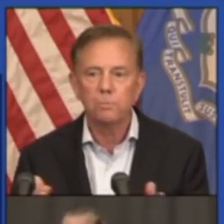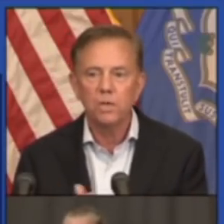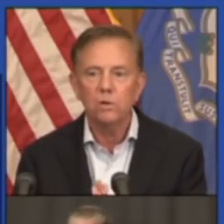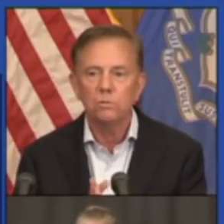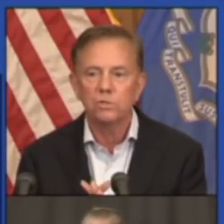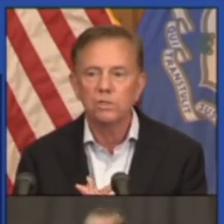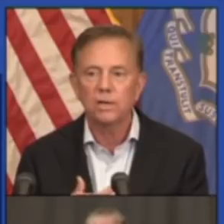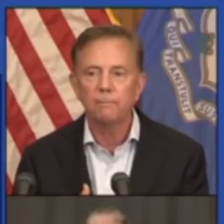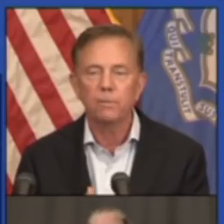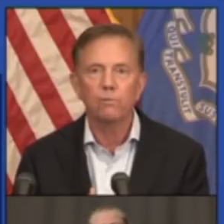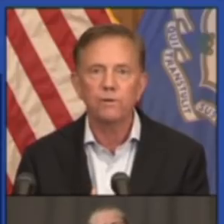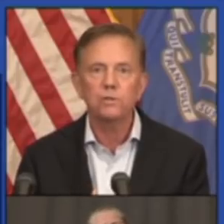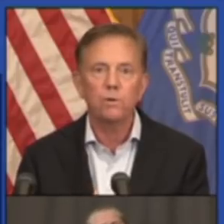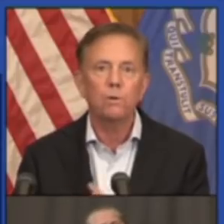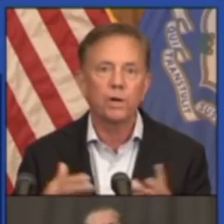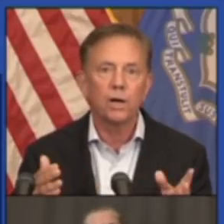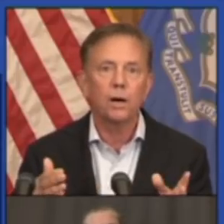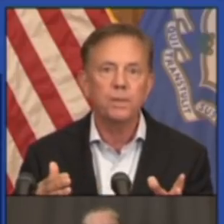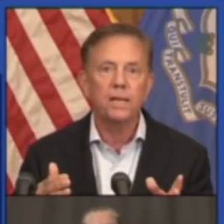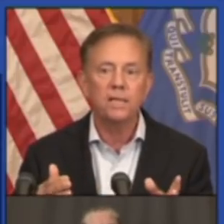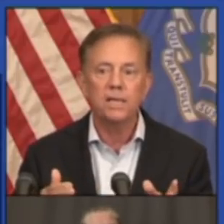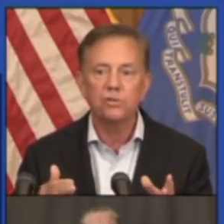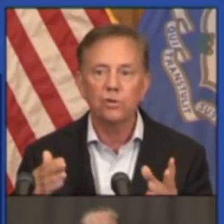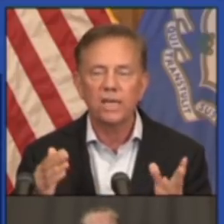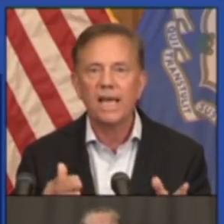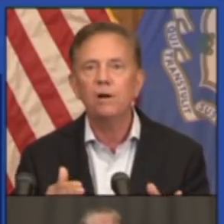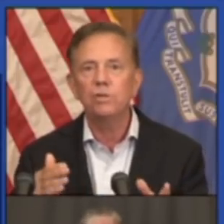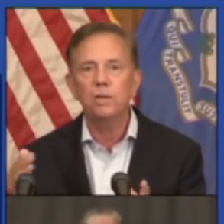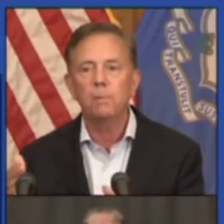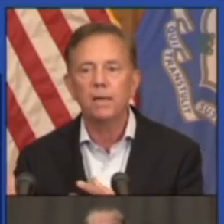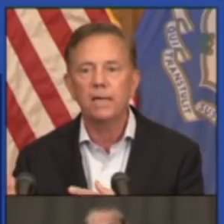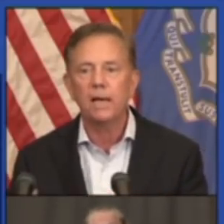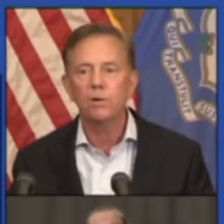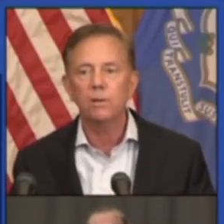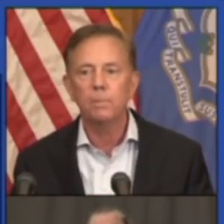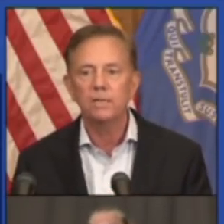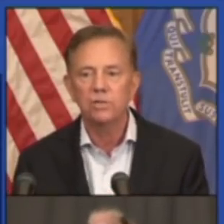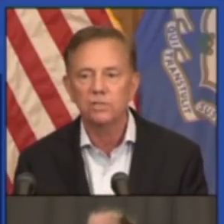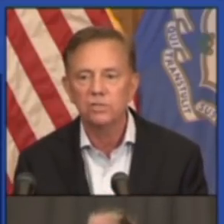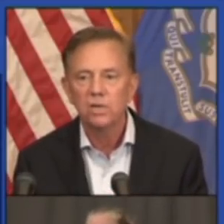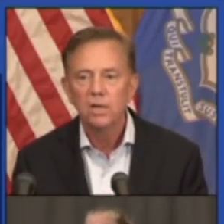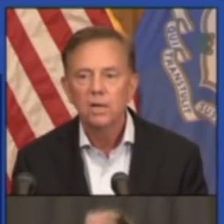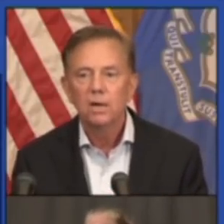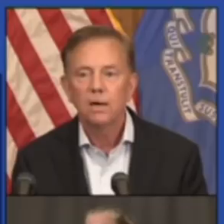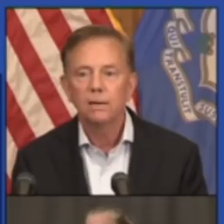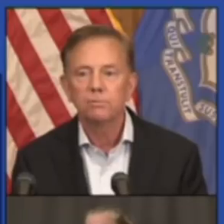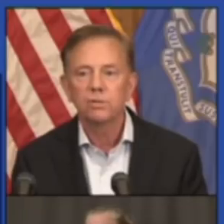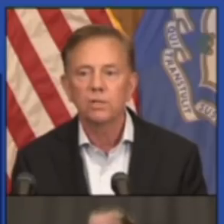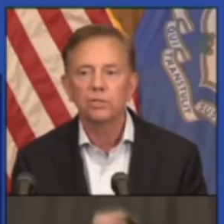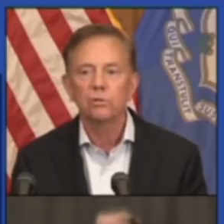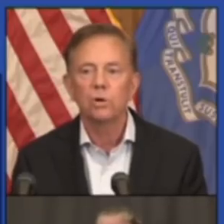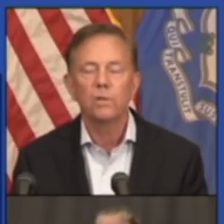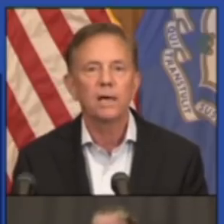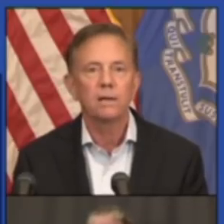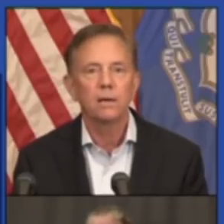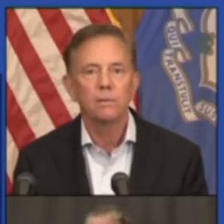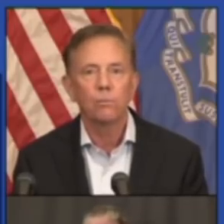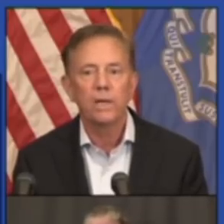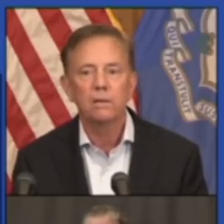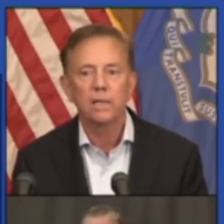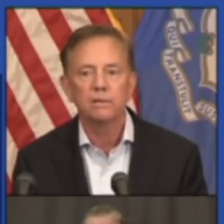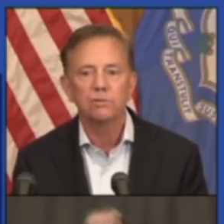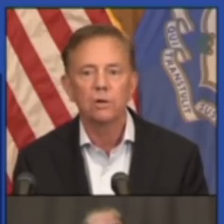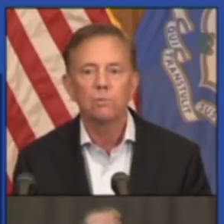metrics be used? First of all, we're going to update these on a county-by-county basis so that you'll know that